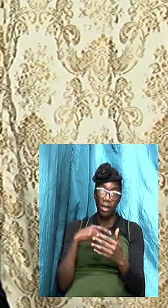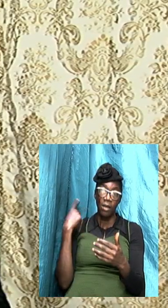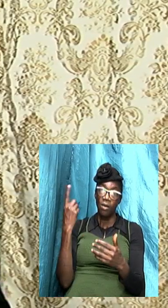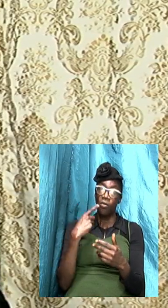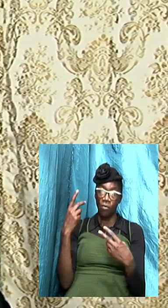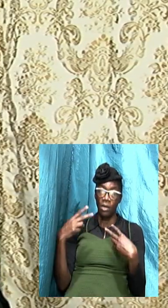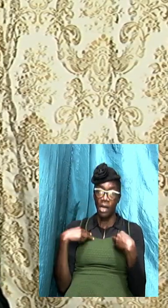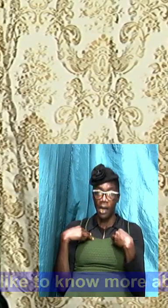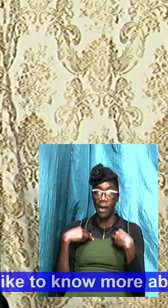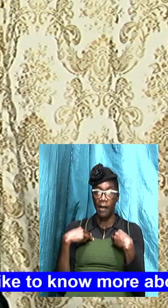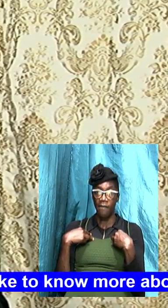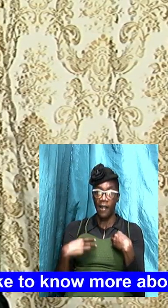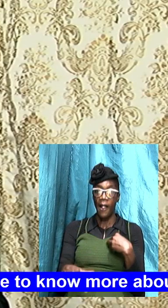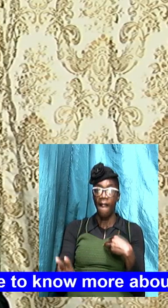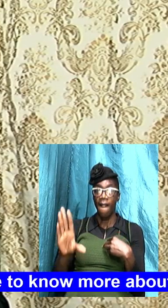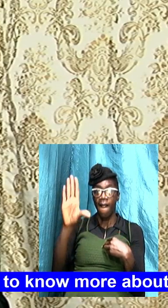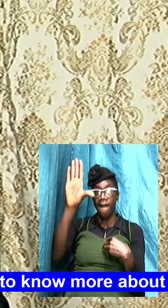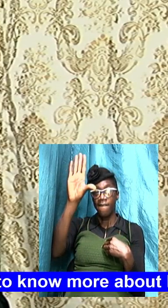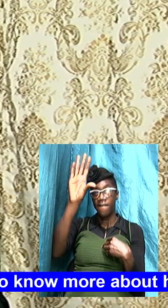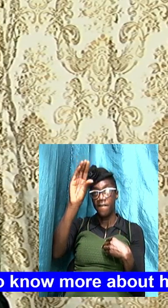only have 50